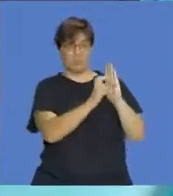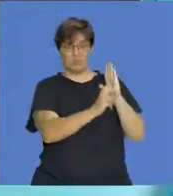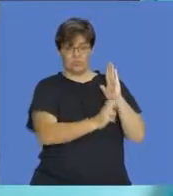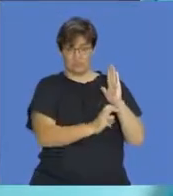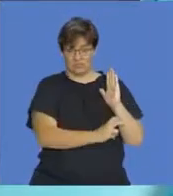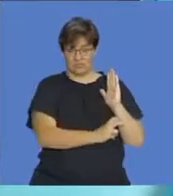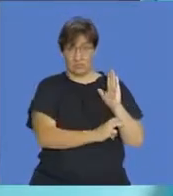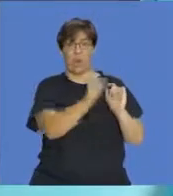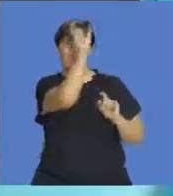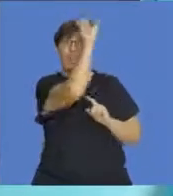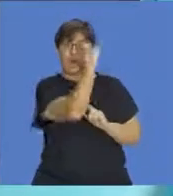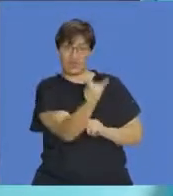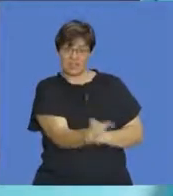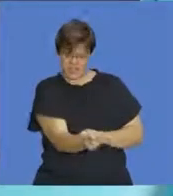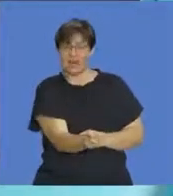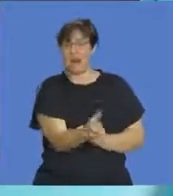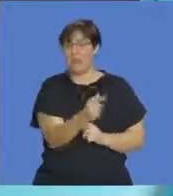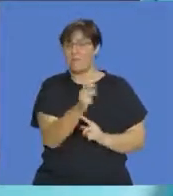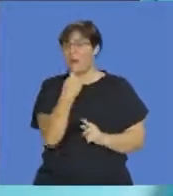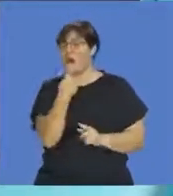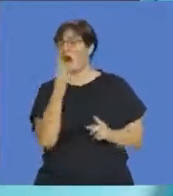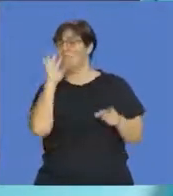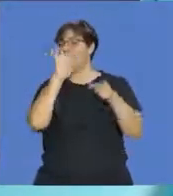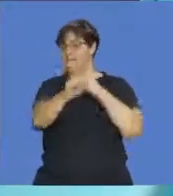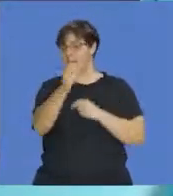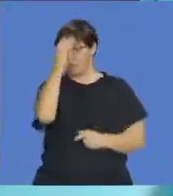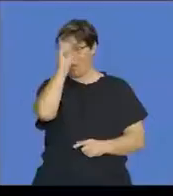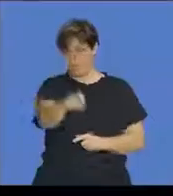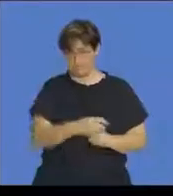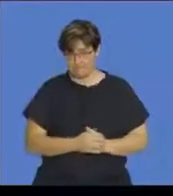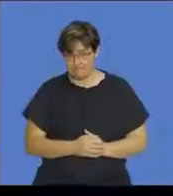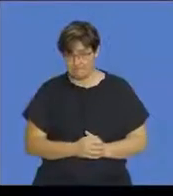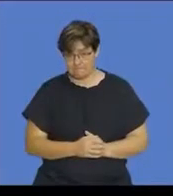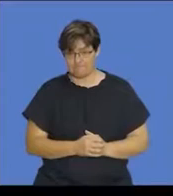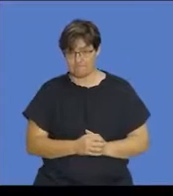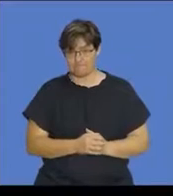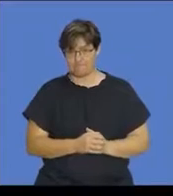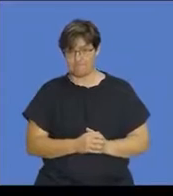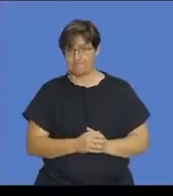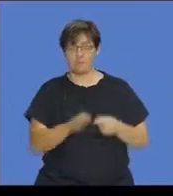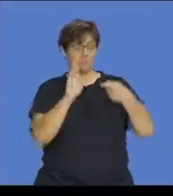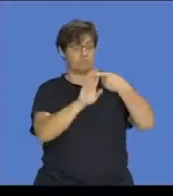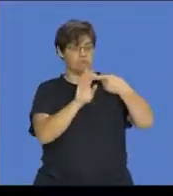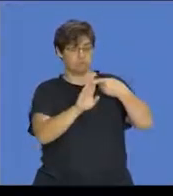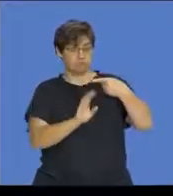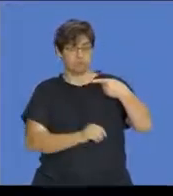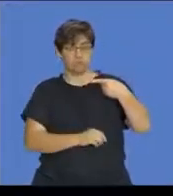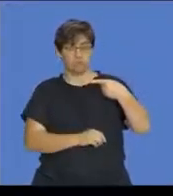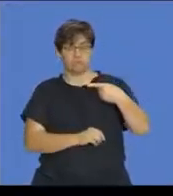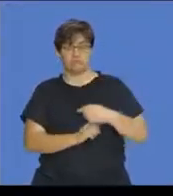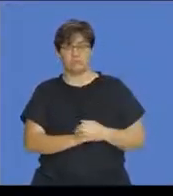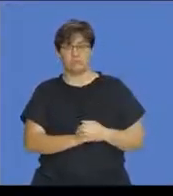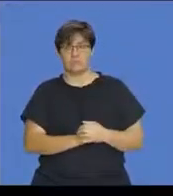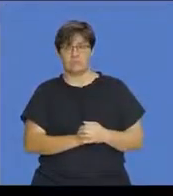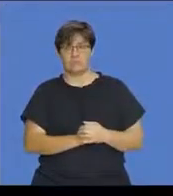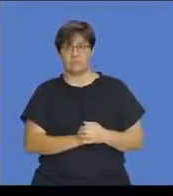some of these terms that you're going to need to become very familiar with. So the first thing that we're going to look at is the